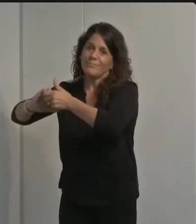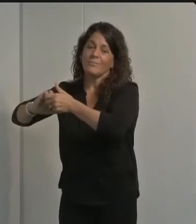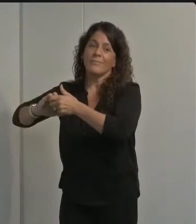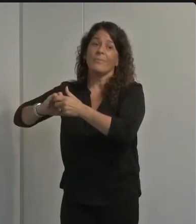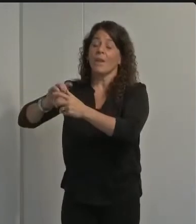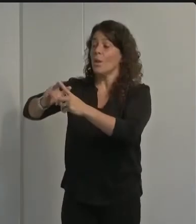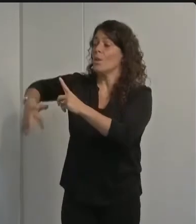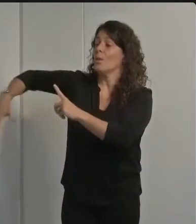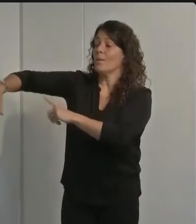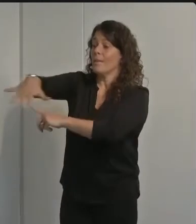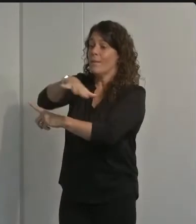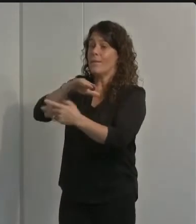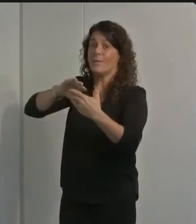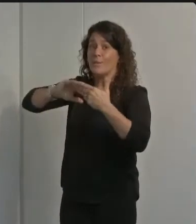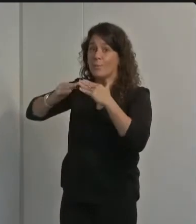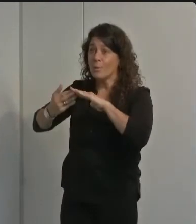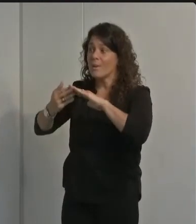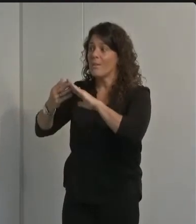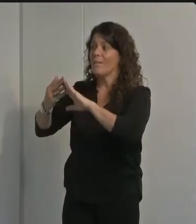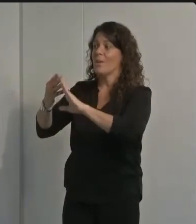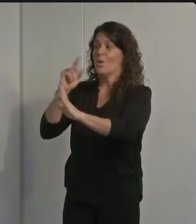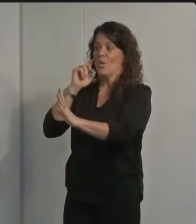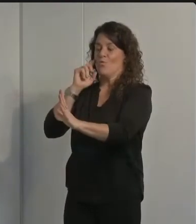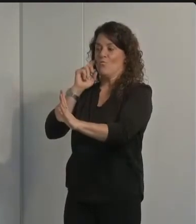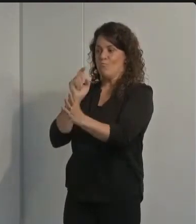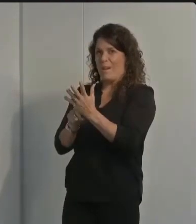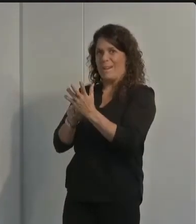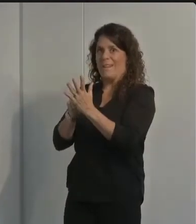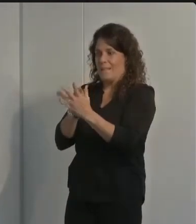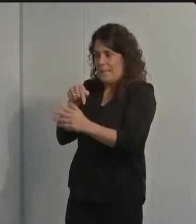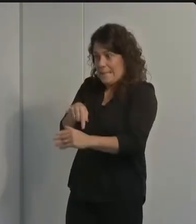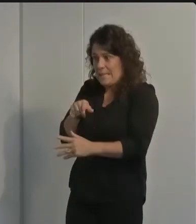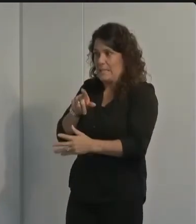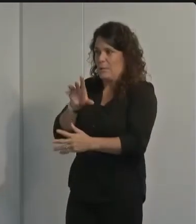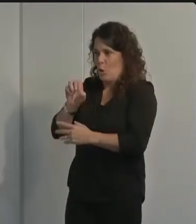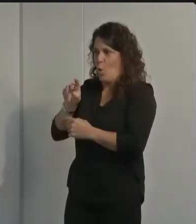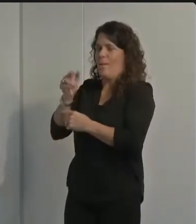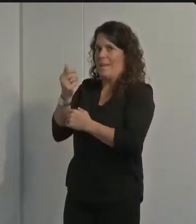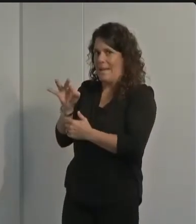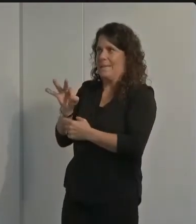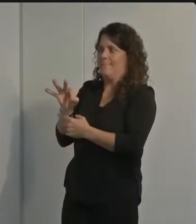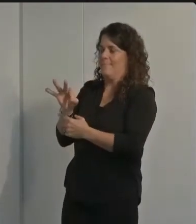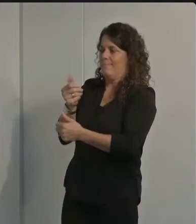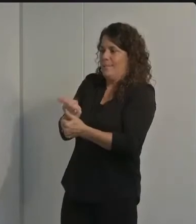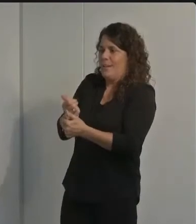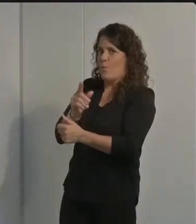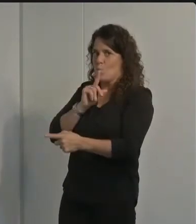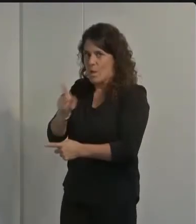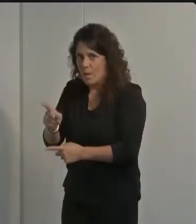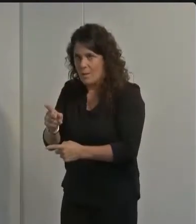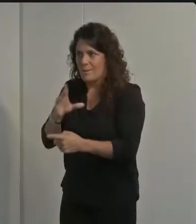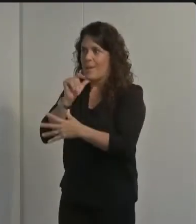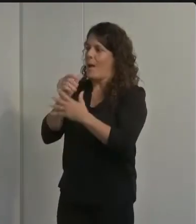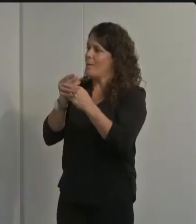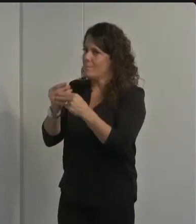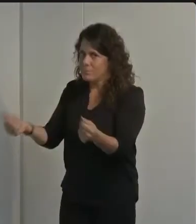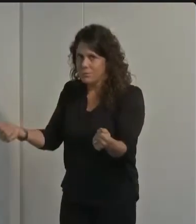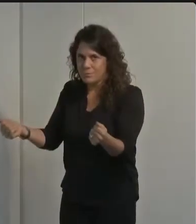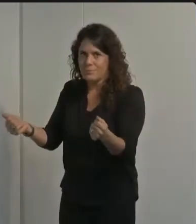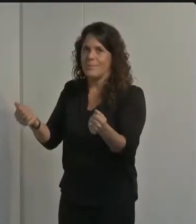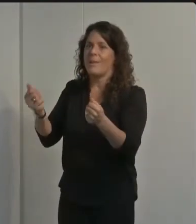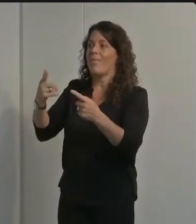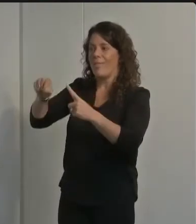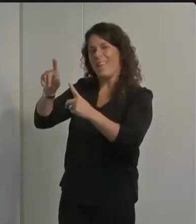is real this is not going to go away and um their their actions are the only thing that can prevent the spread of covet 19 in that community